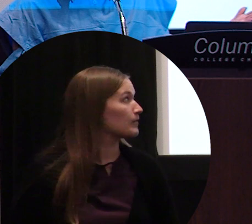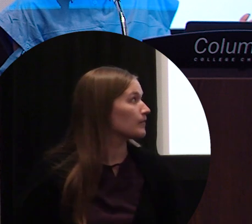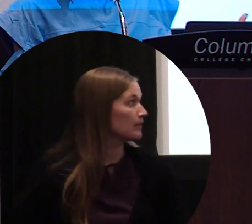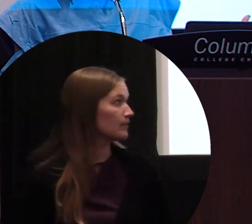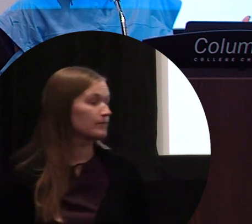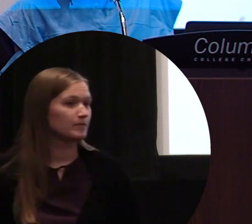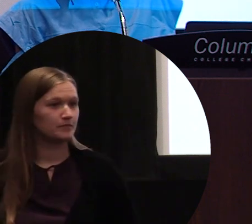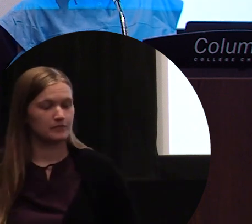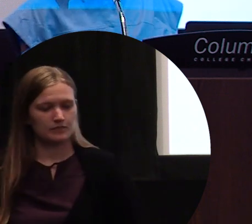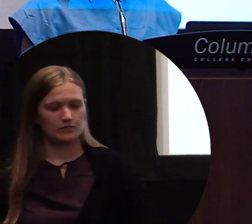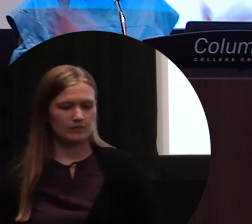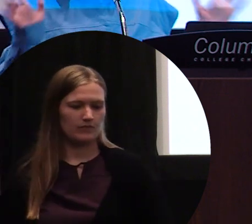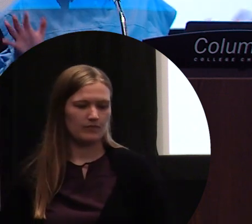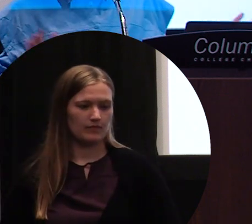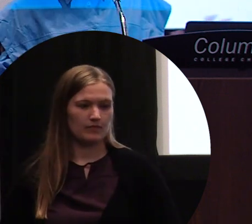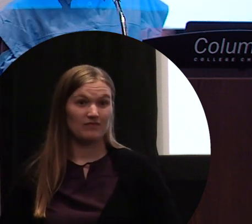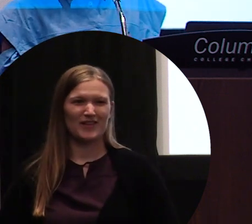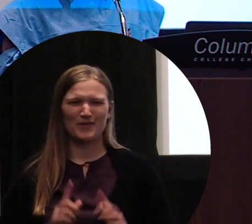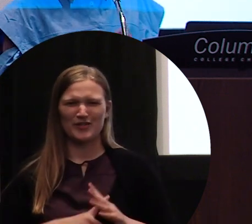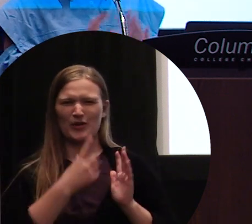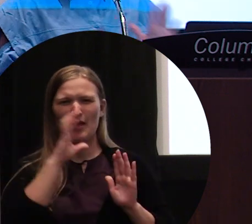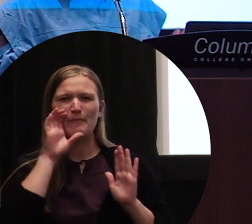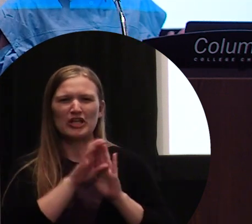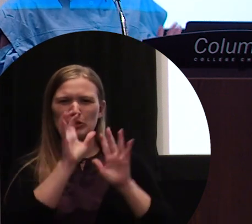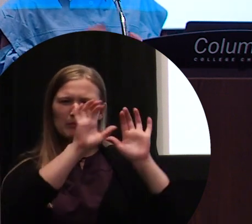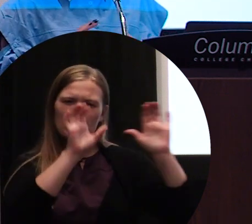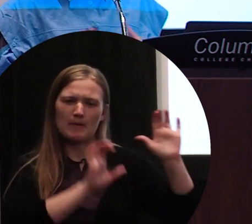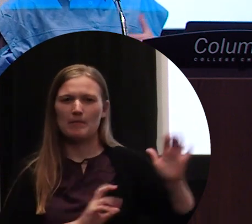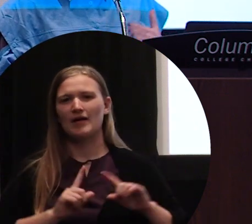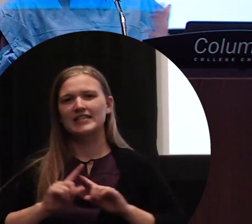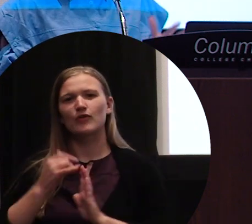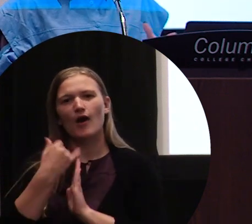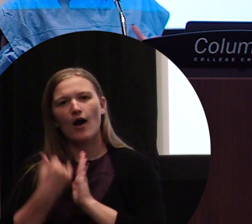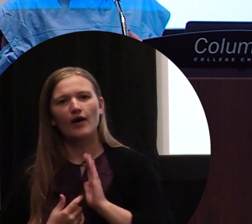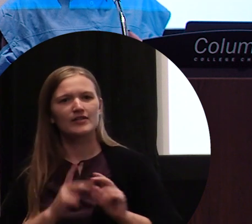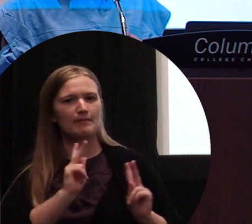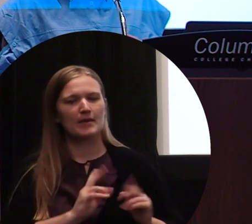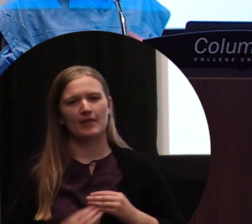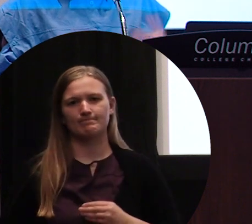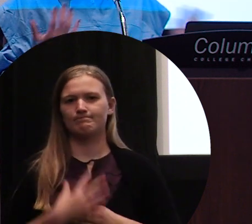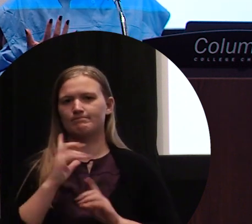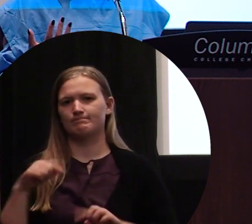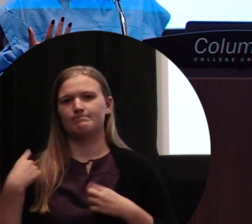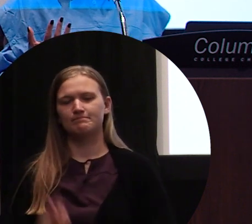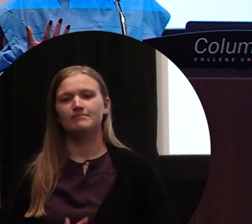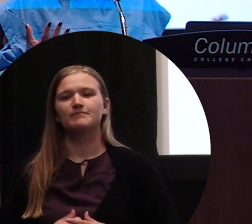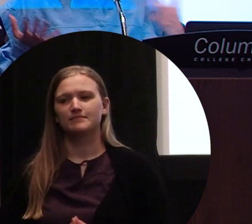I'm starting off with kind of a collage of just artists and people that really inspire me. I think